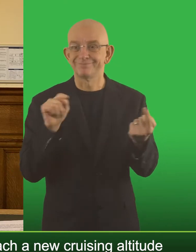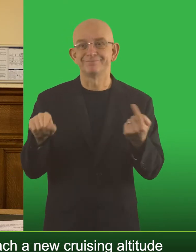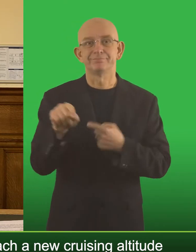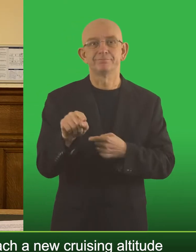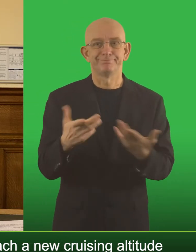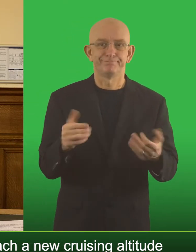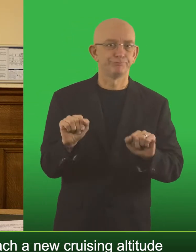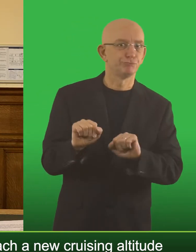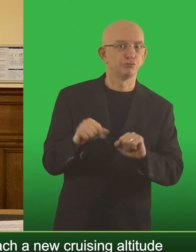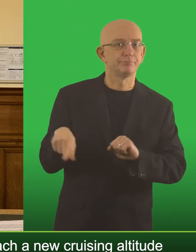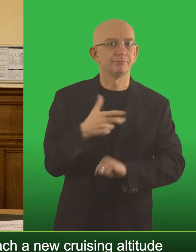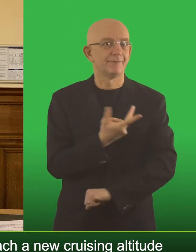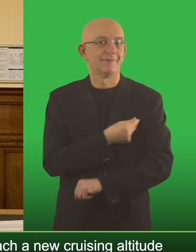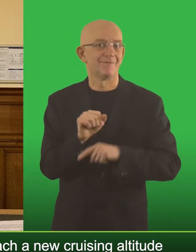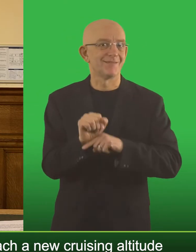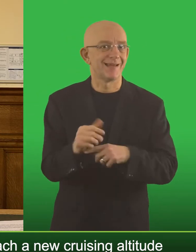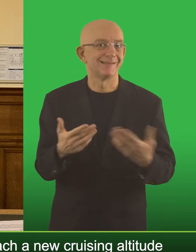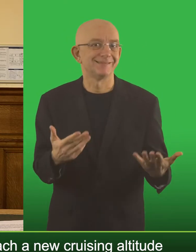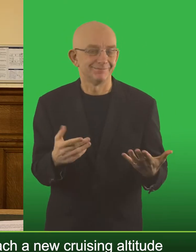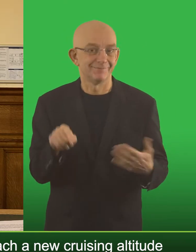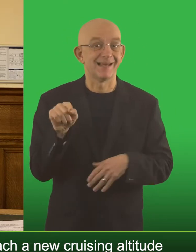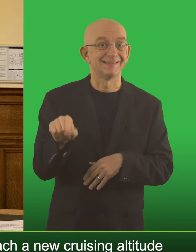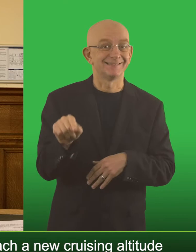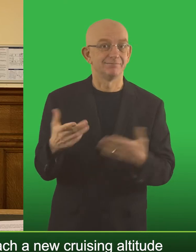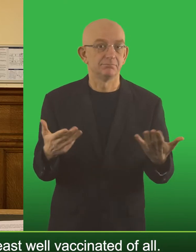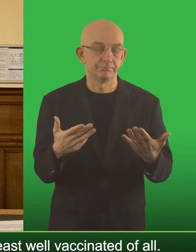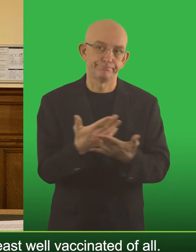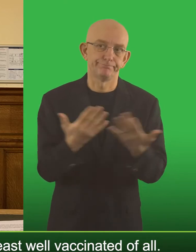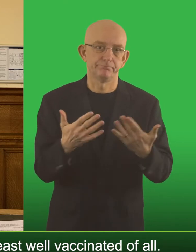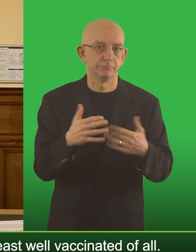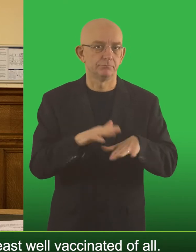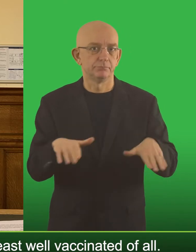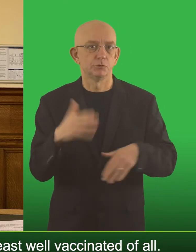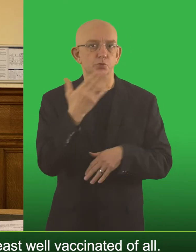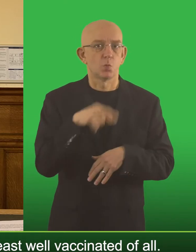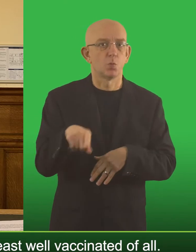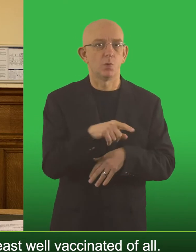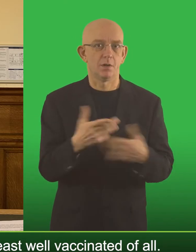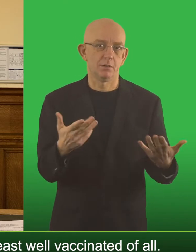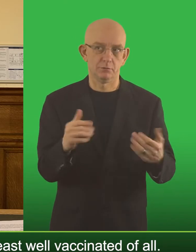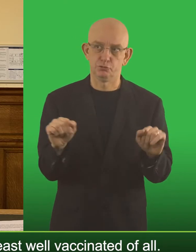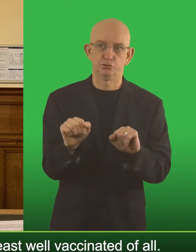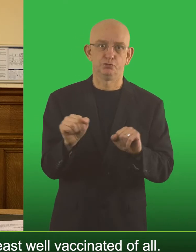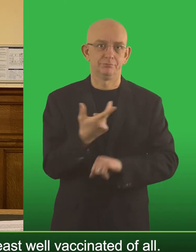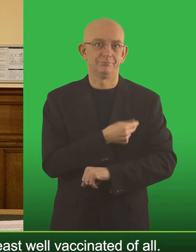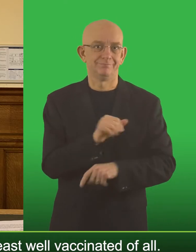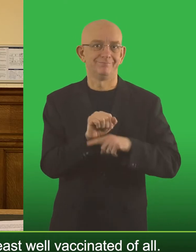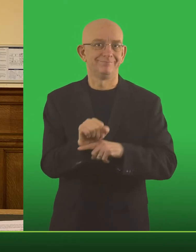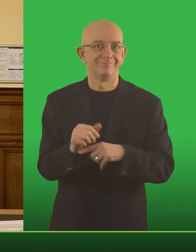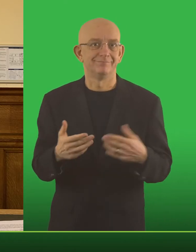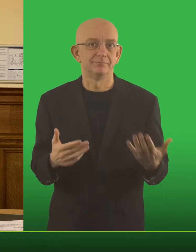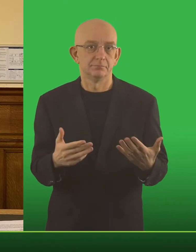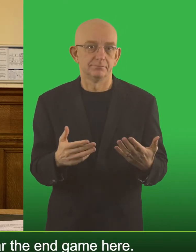that will be sustained by the as yet unvaccinated group particularly school age kids who are the least well vaccinated of